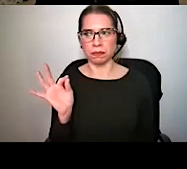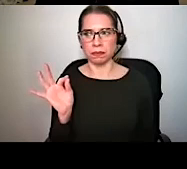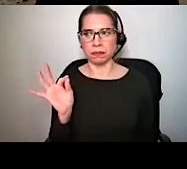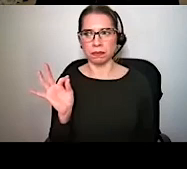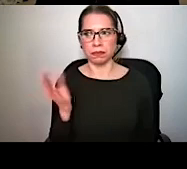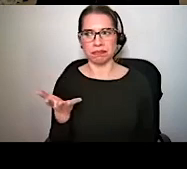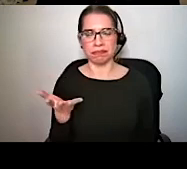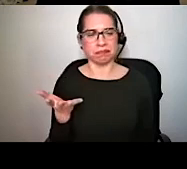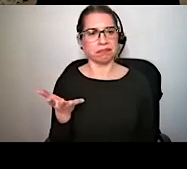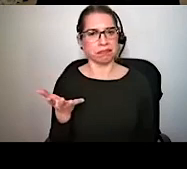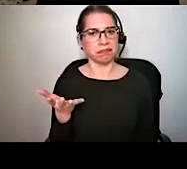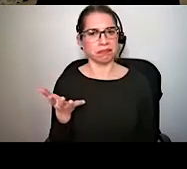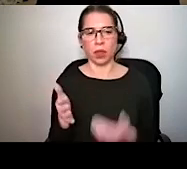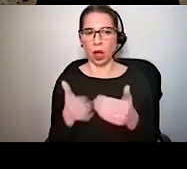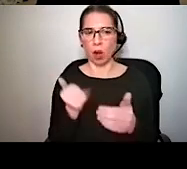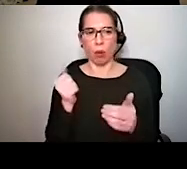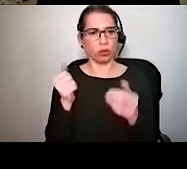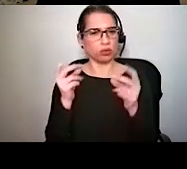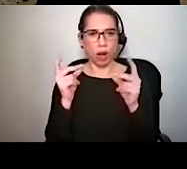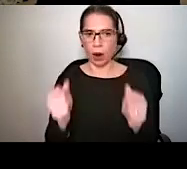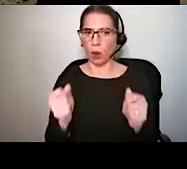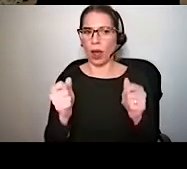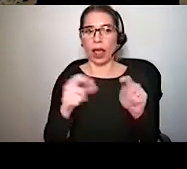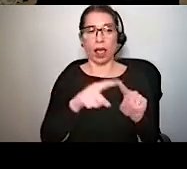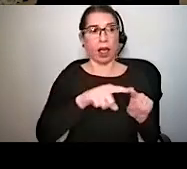And almost immediately, the cell stops to respond.